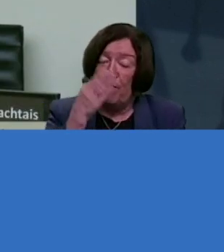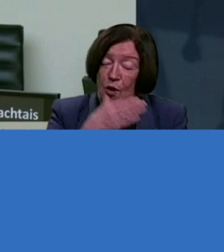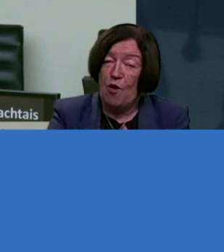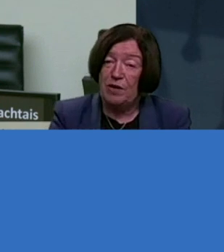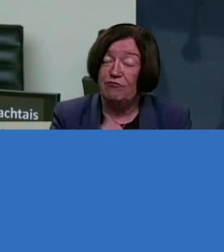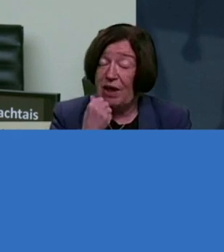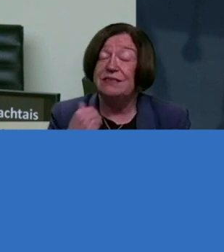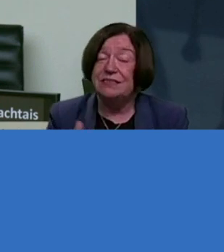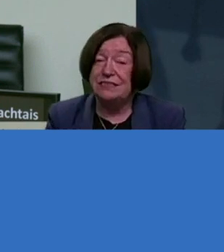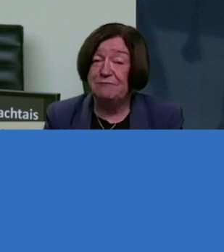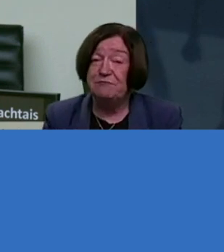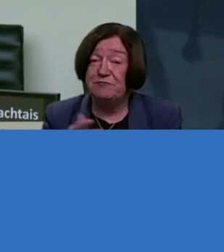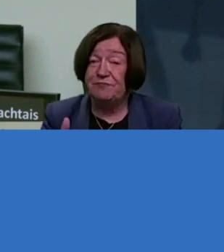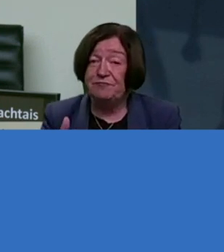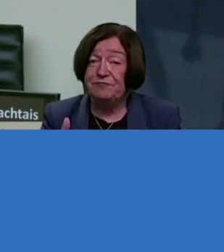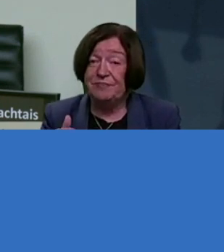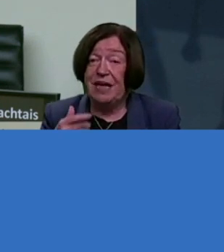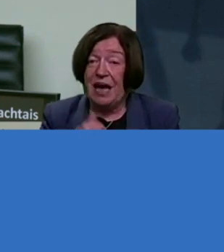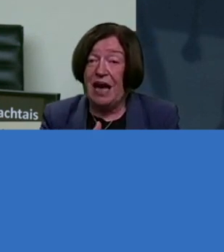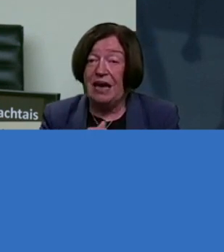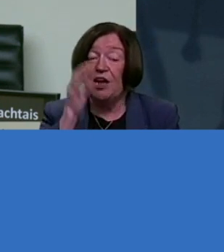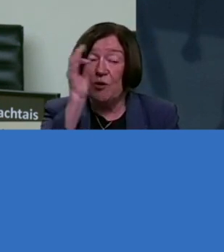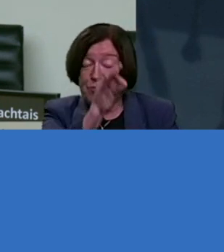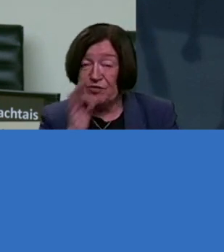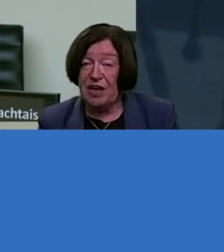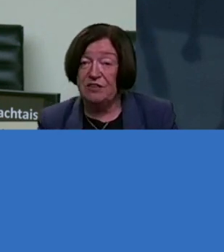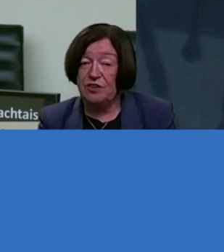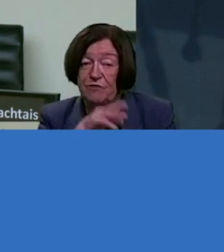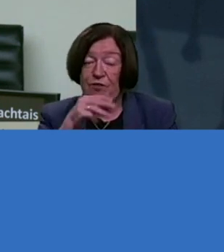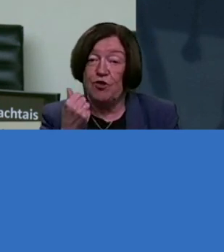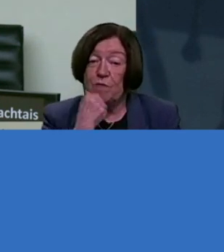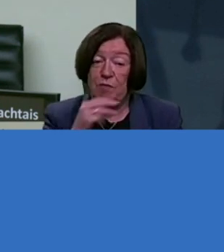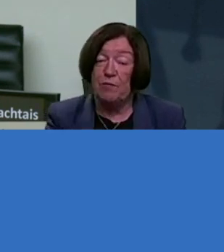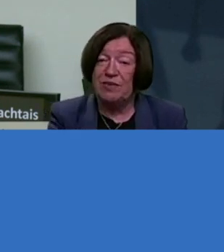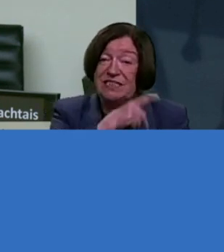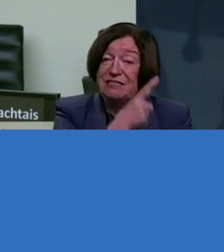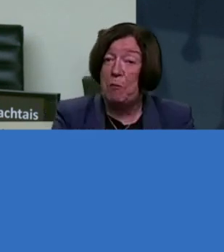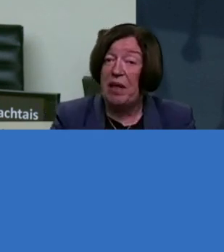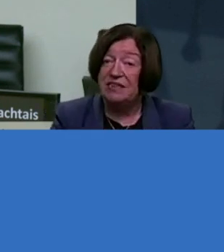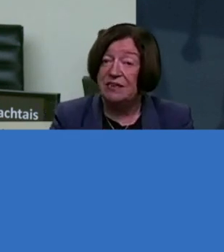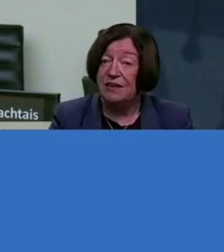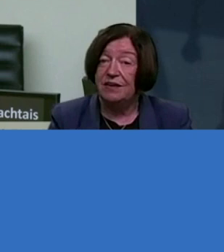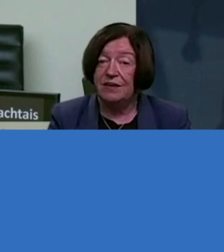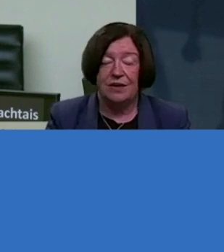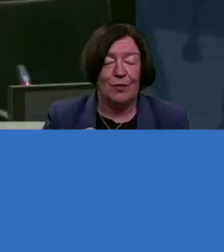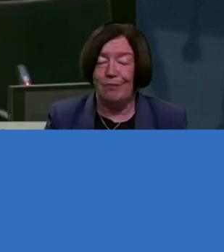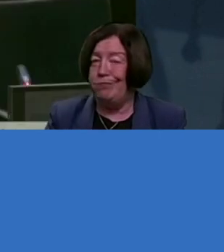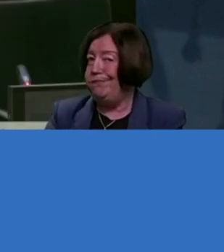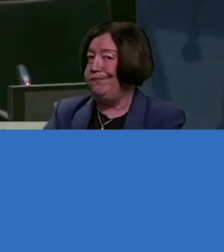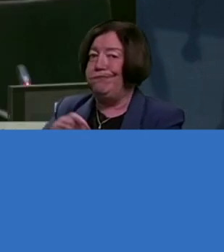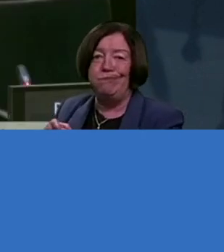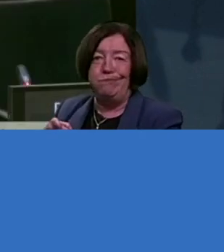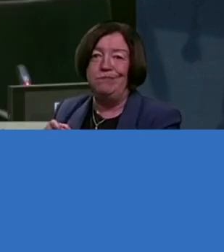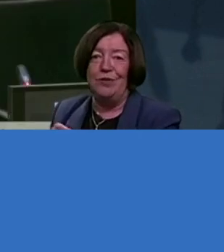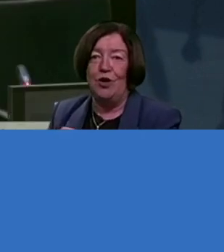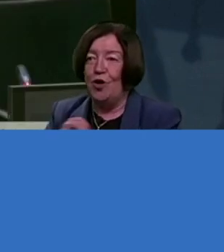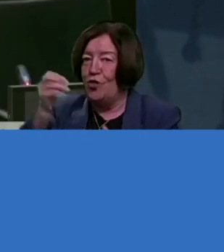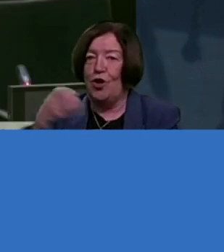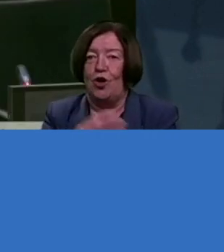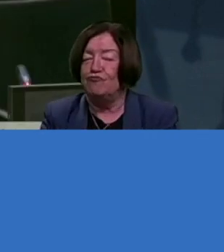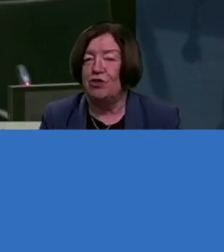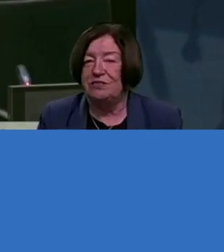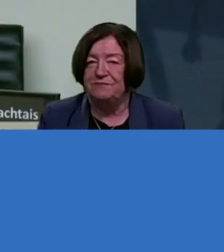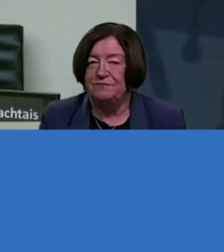And in proportion to the number of people with disability, we're way behind every other country. you.